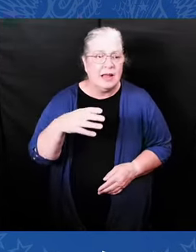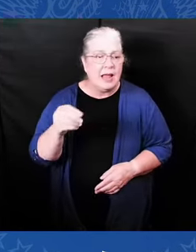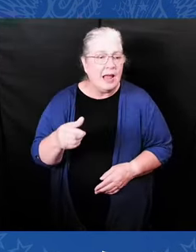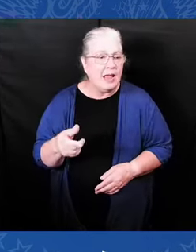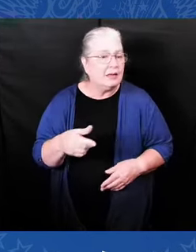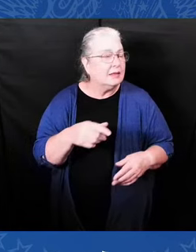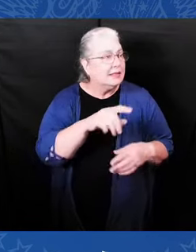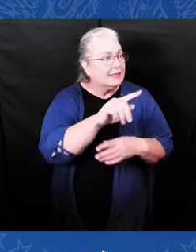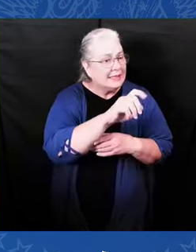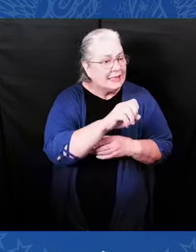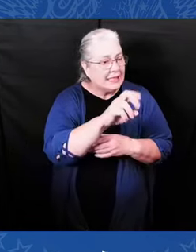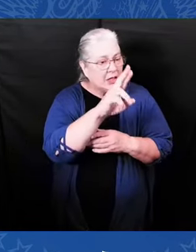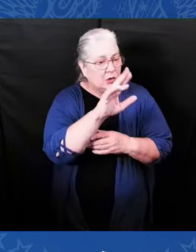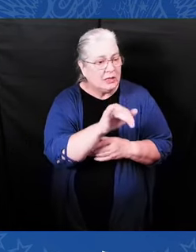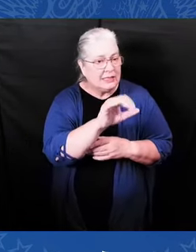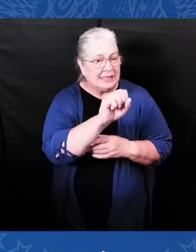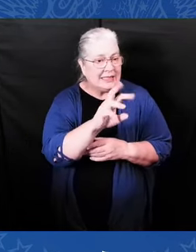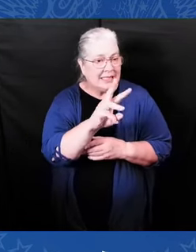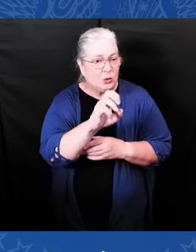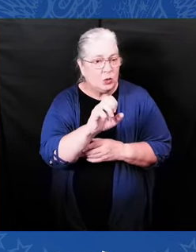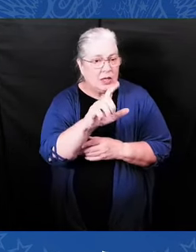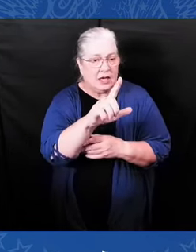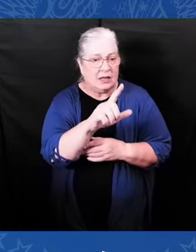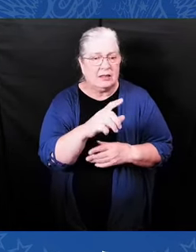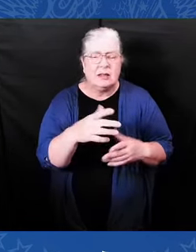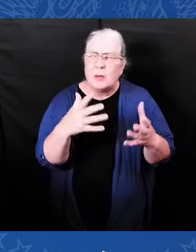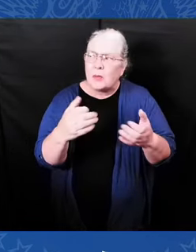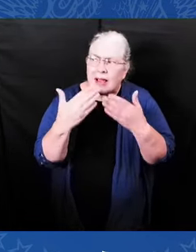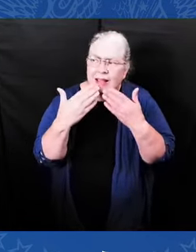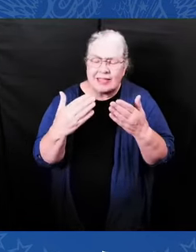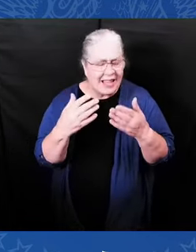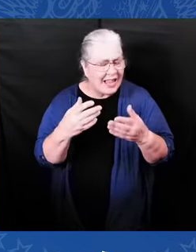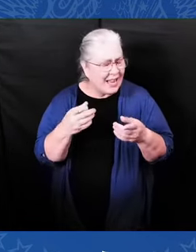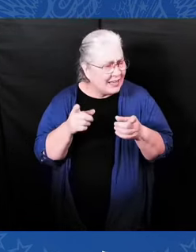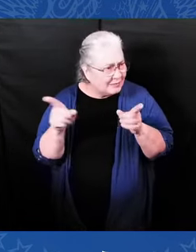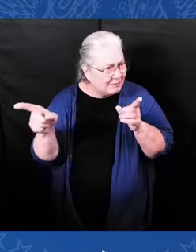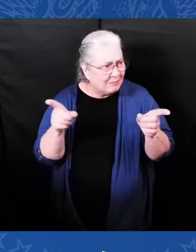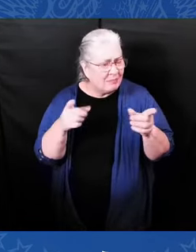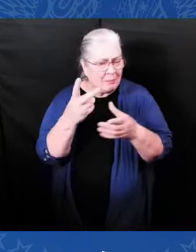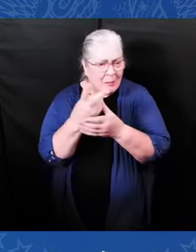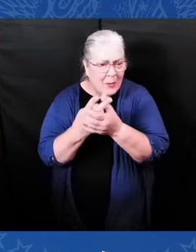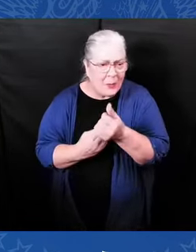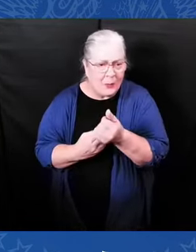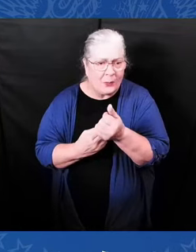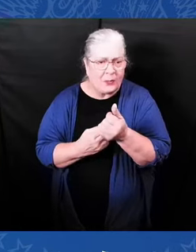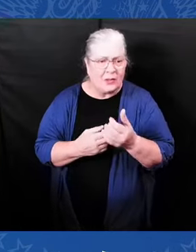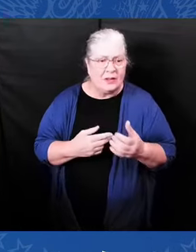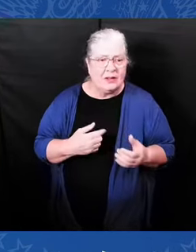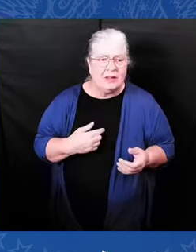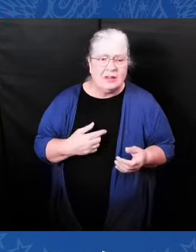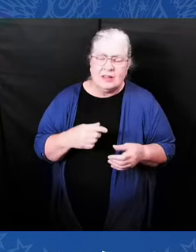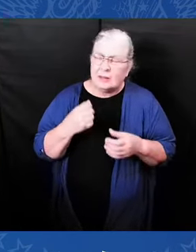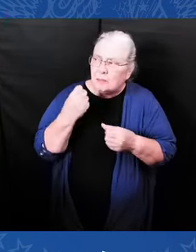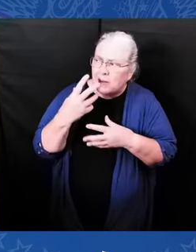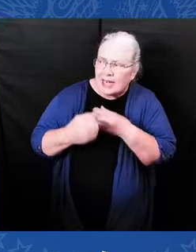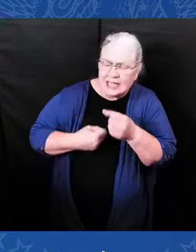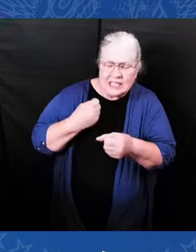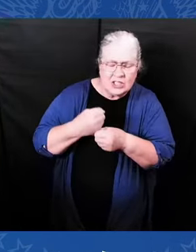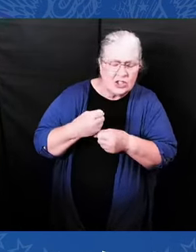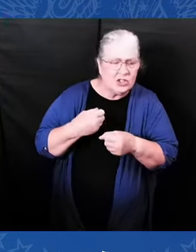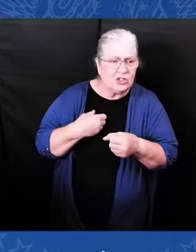to the CBC and to our nation. I also thank our leader, Hakeem Jeffries, for your